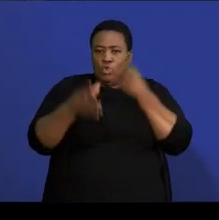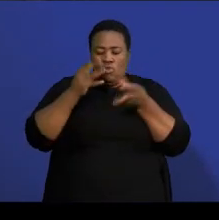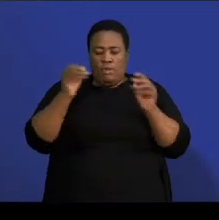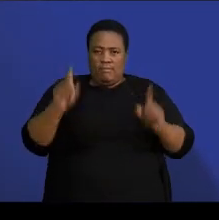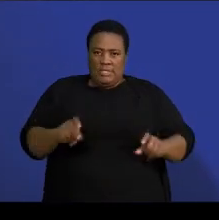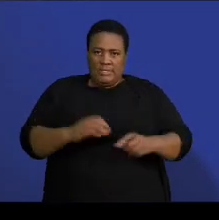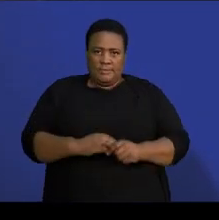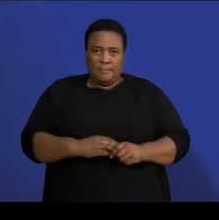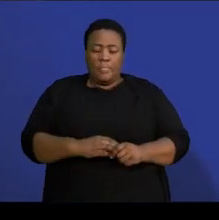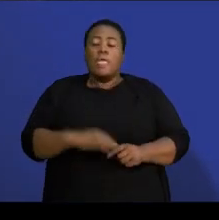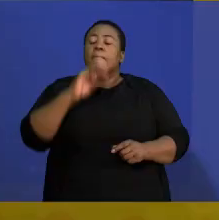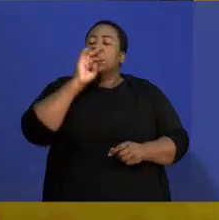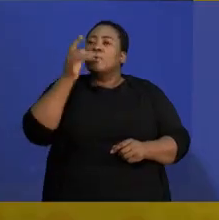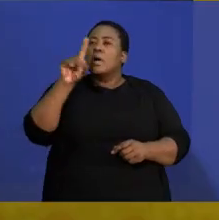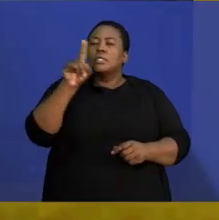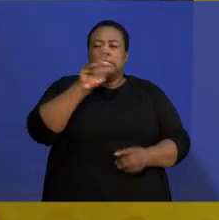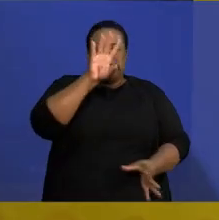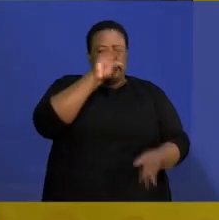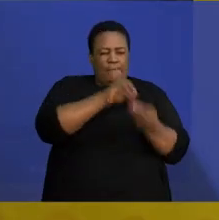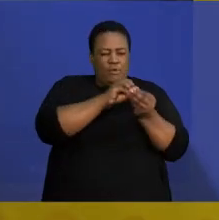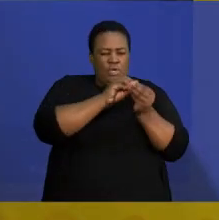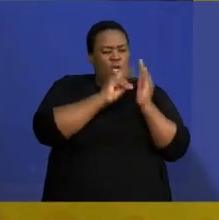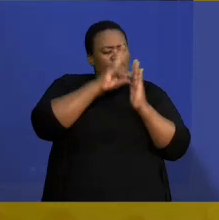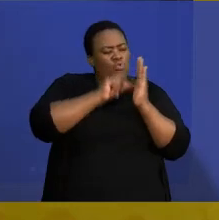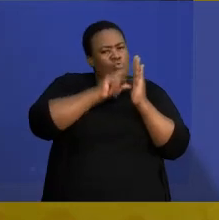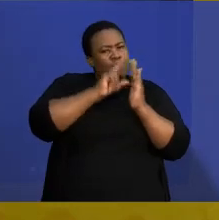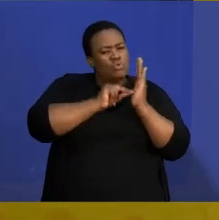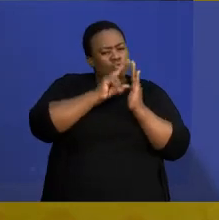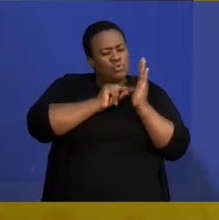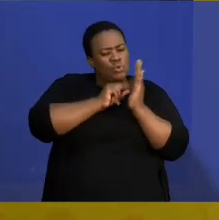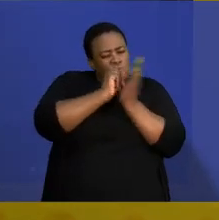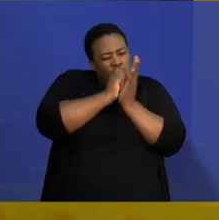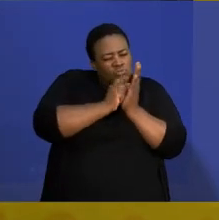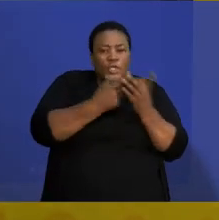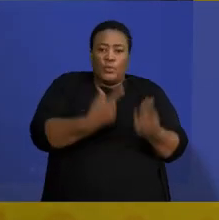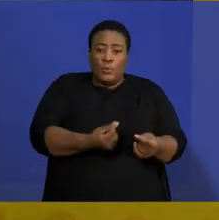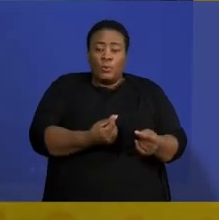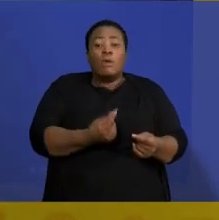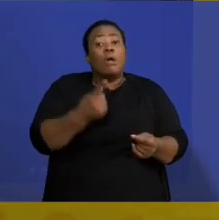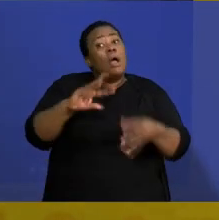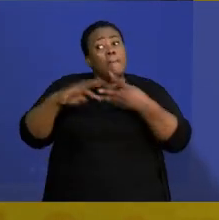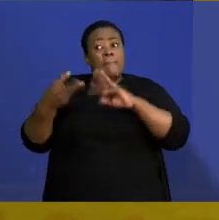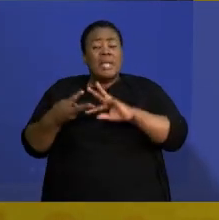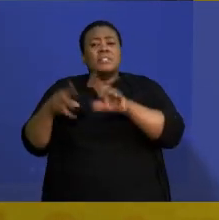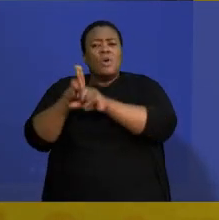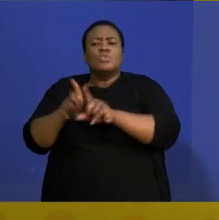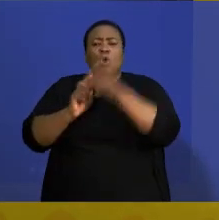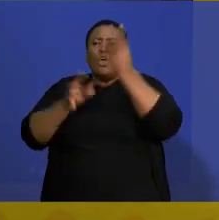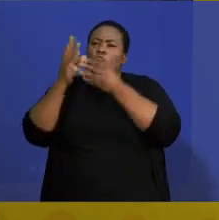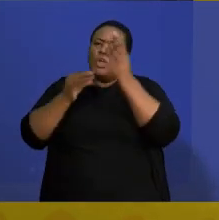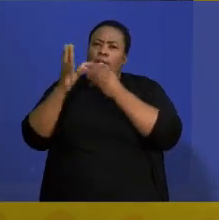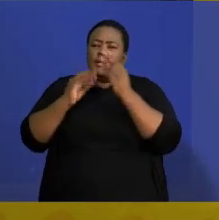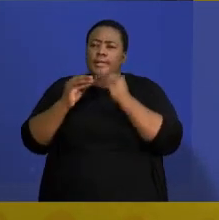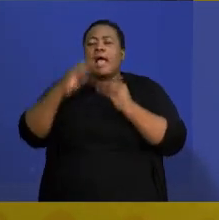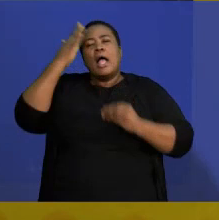make a summary of notes. Guys, math is also a learning subject. I know we always say you need to